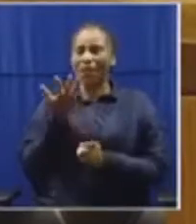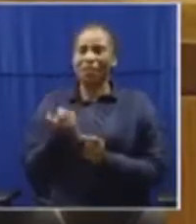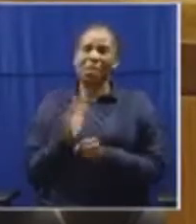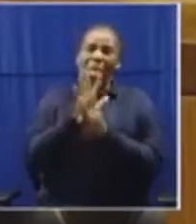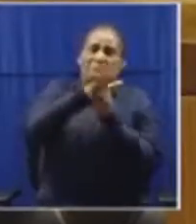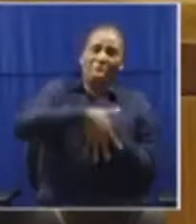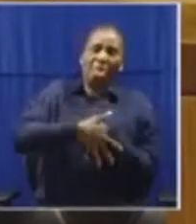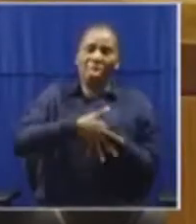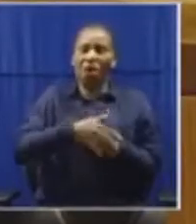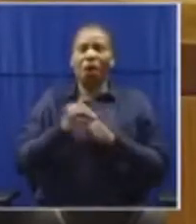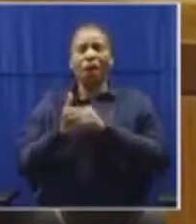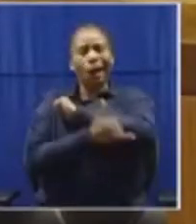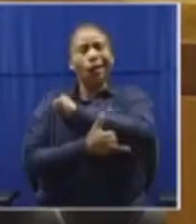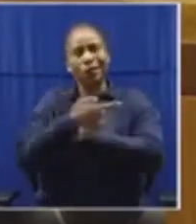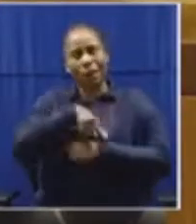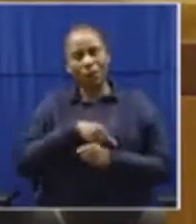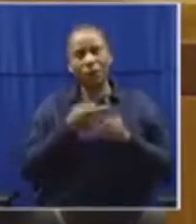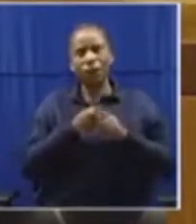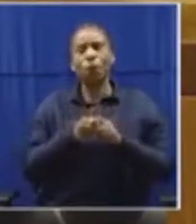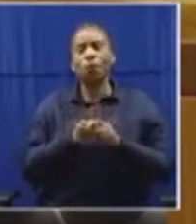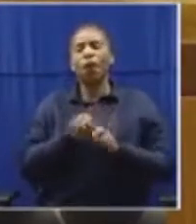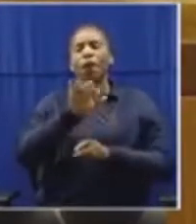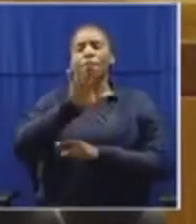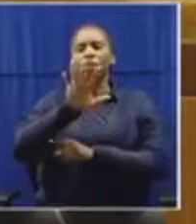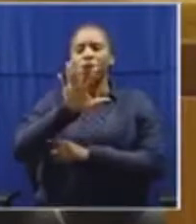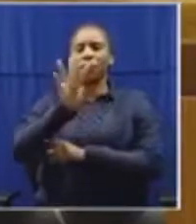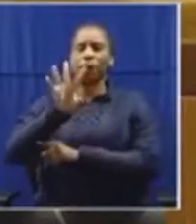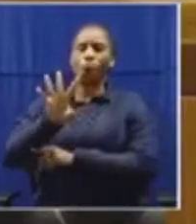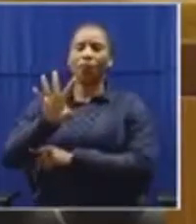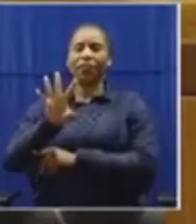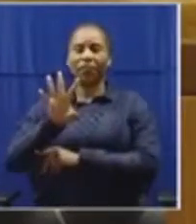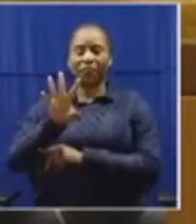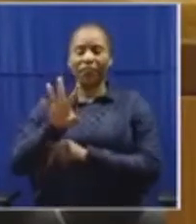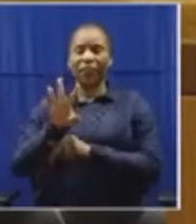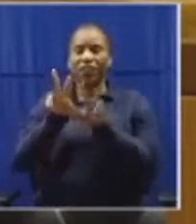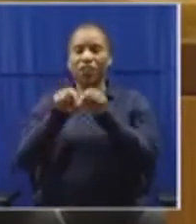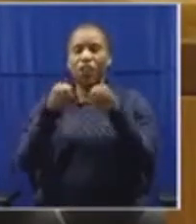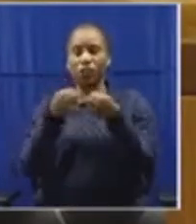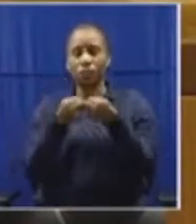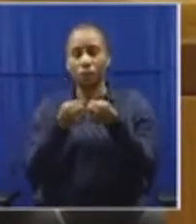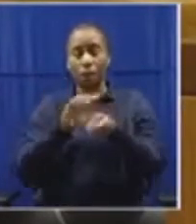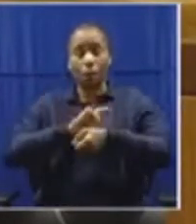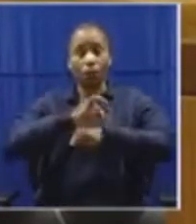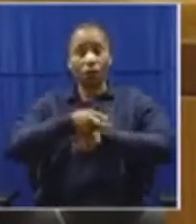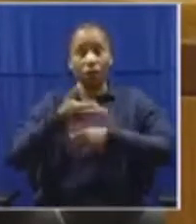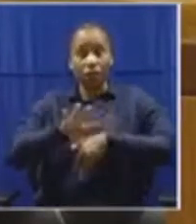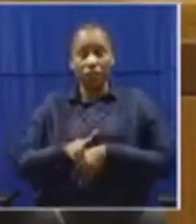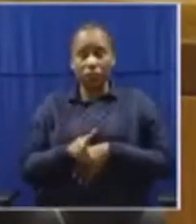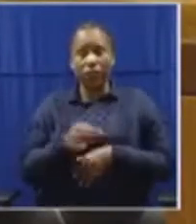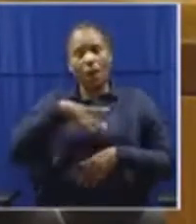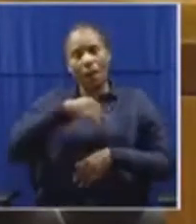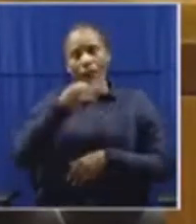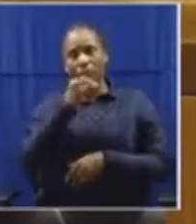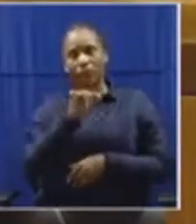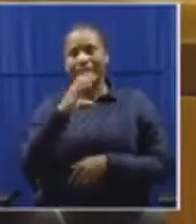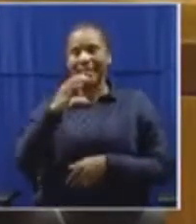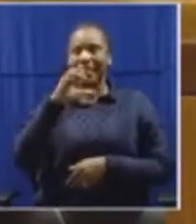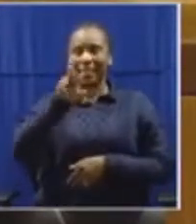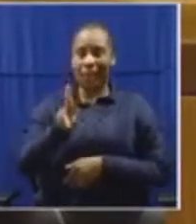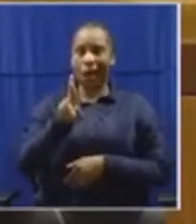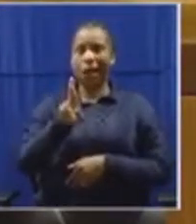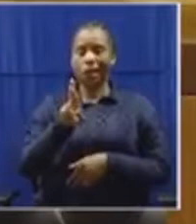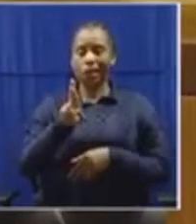Conference. Now, I need to say the CR-17 campaign was a